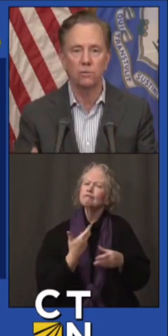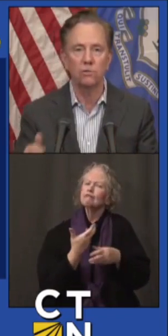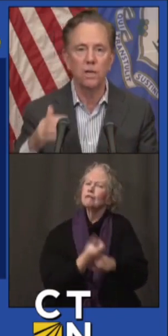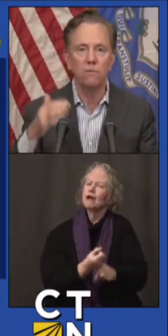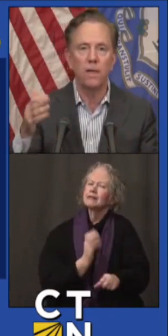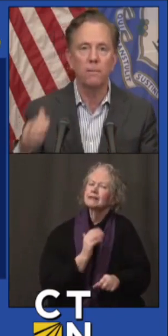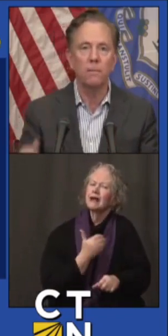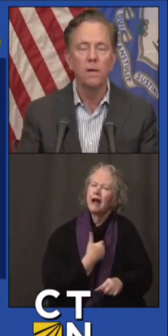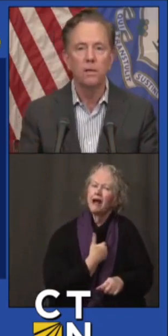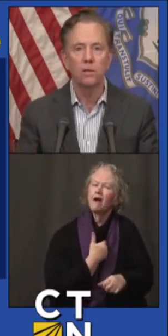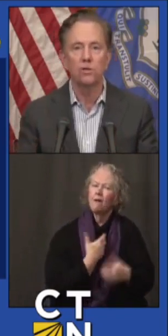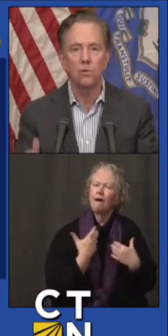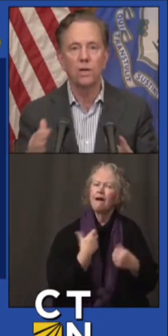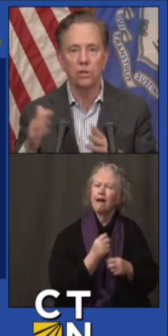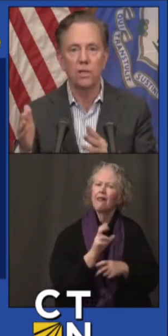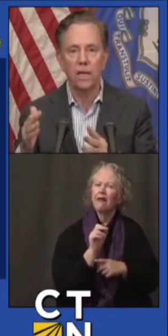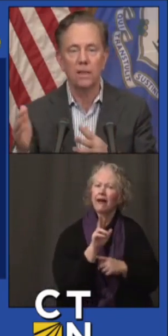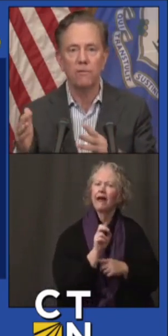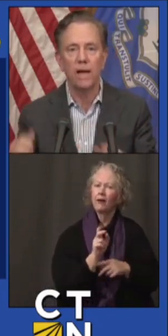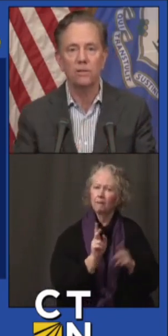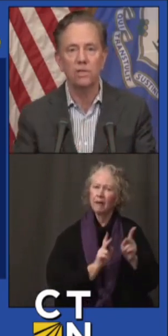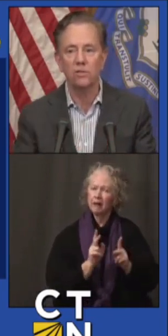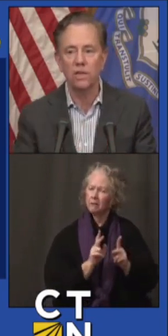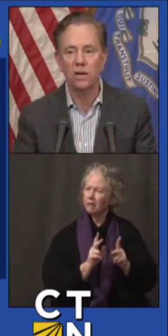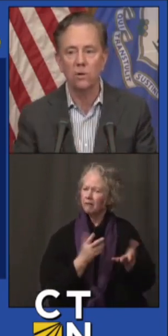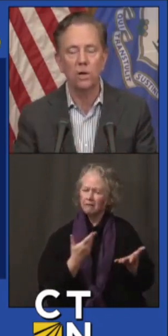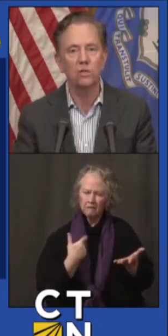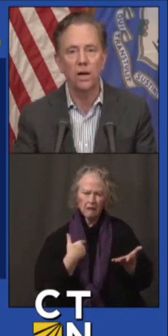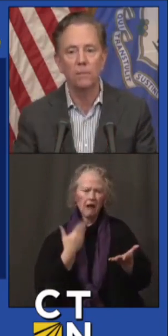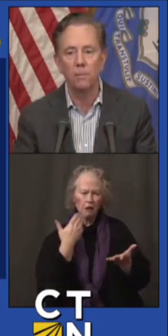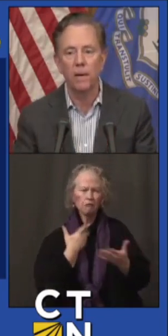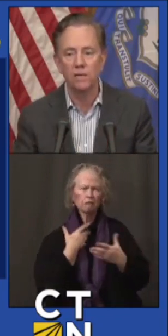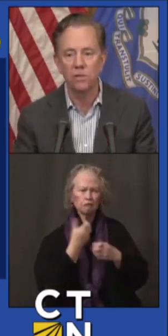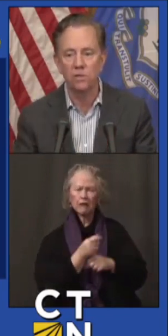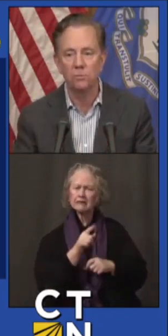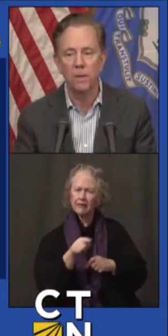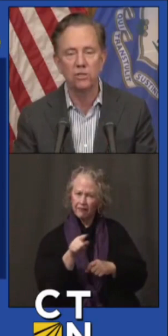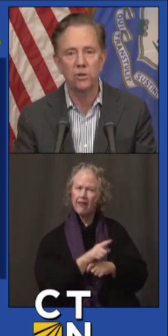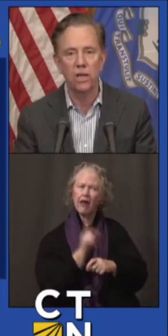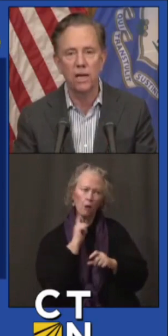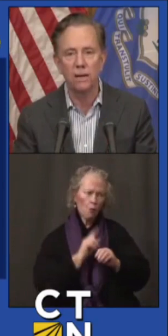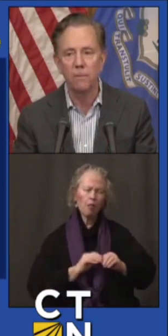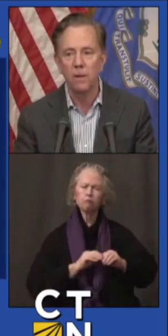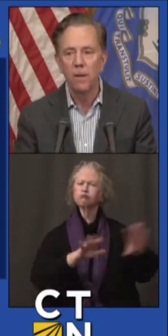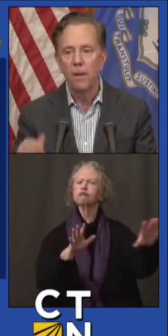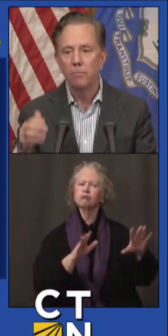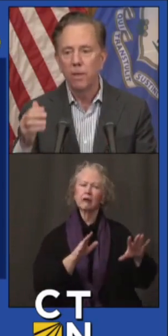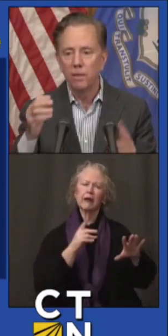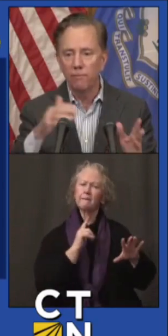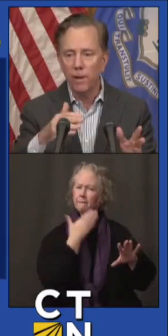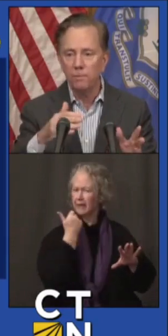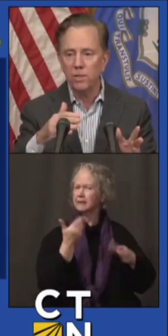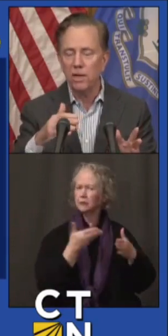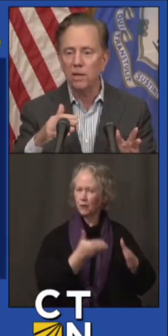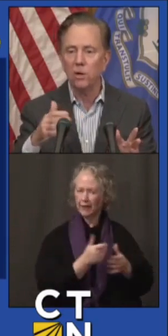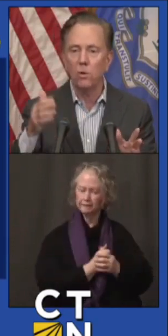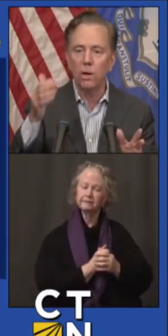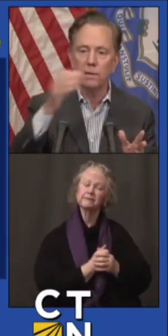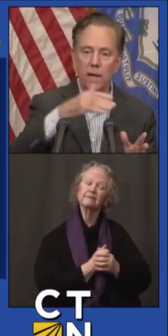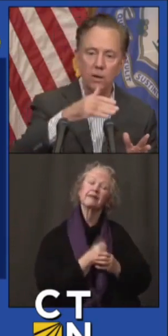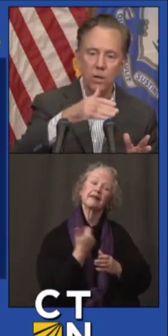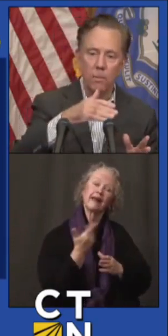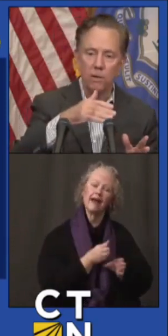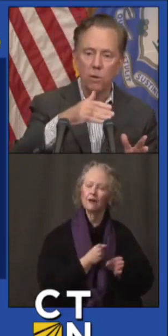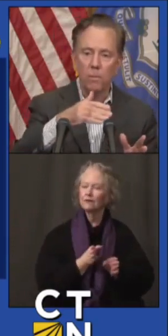professionals. Give them the discretion to get the vaccines out on a timely basis as best you can. The flip side of the